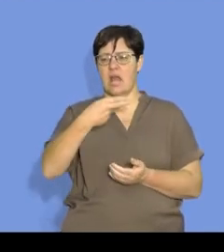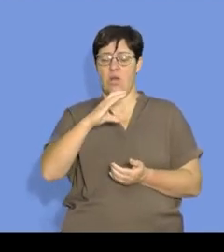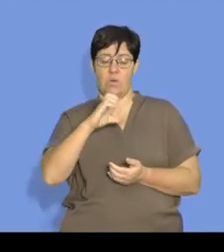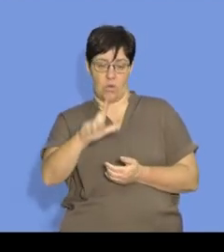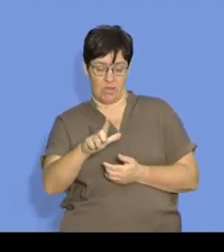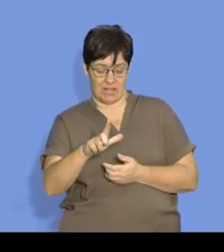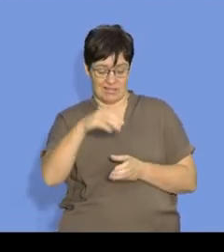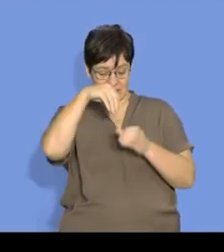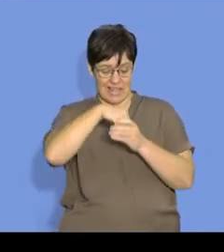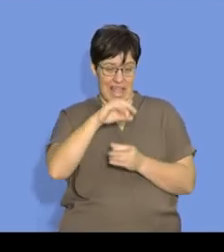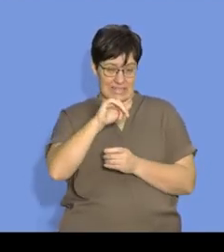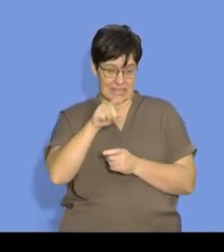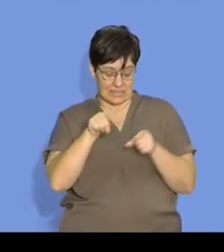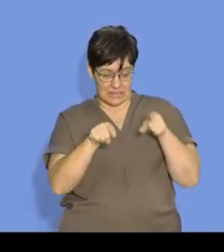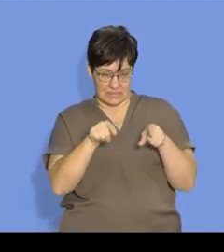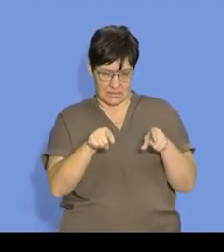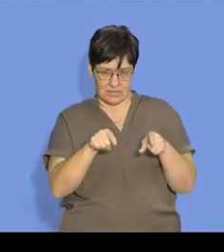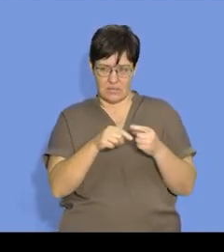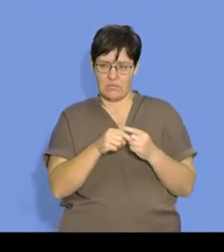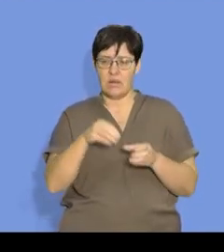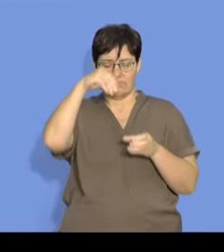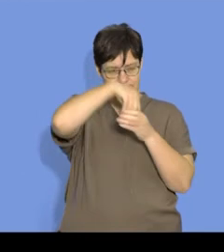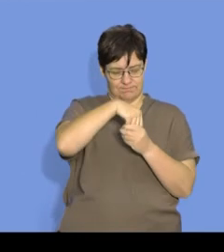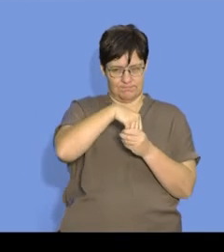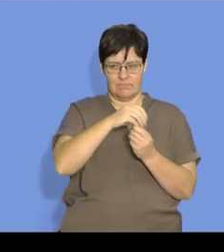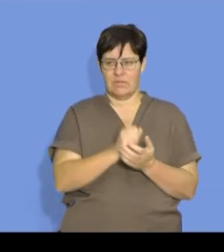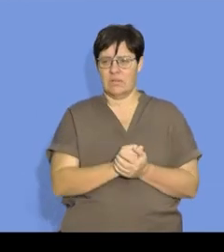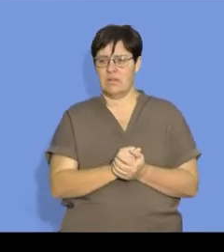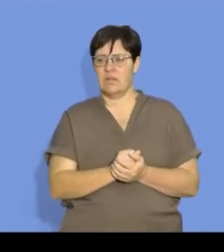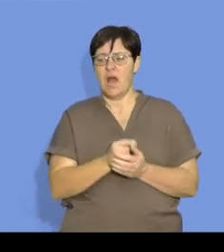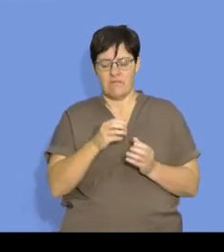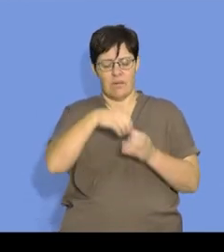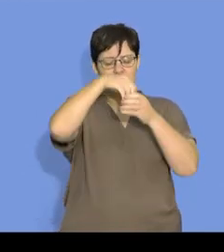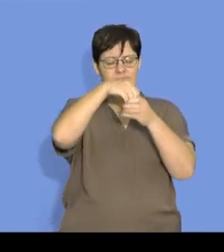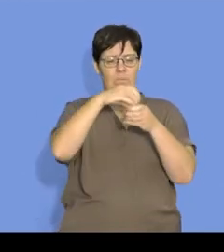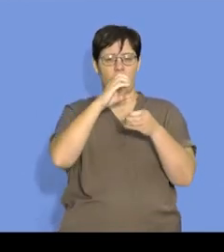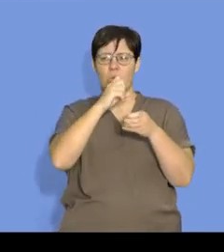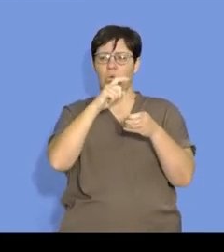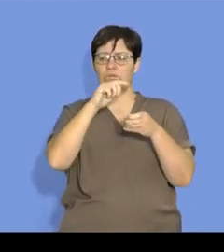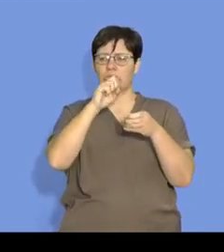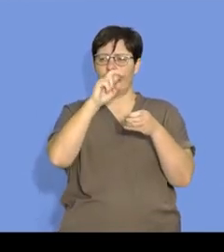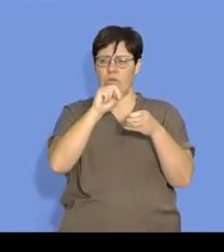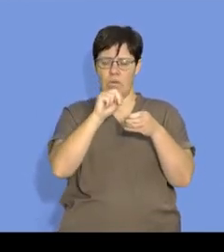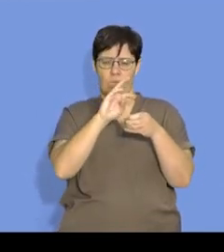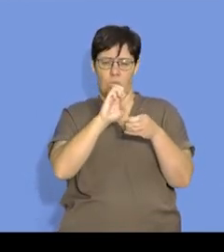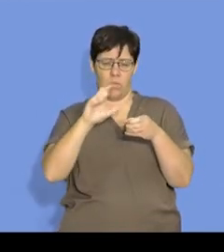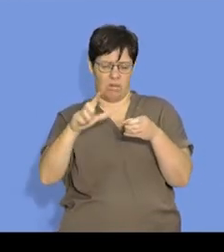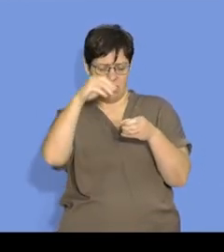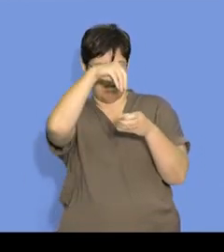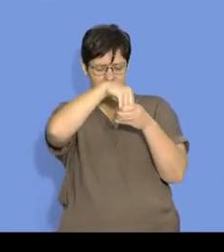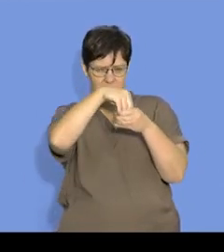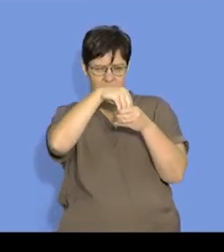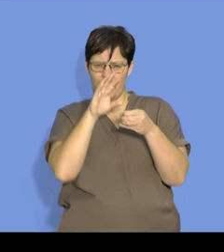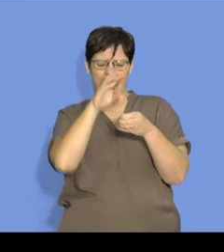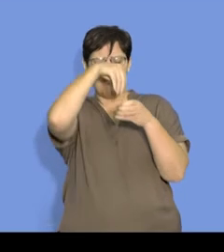can see that we will use a ball of cotinol there, but the cotinol will not be in the